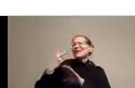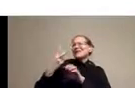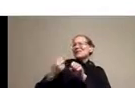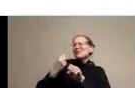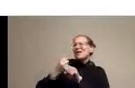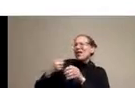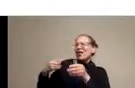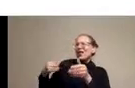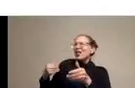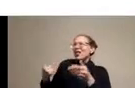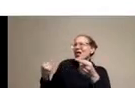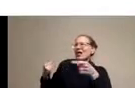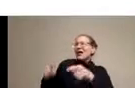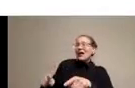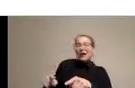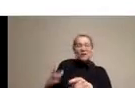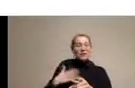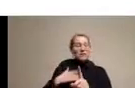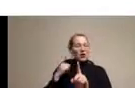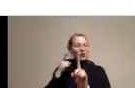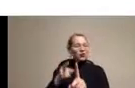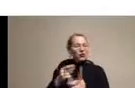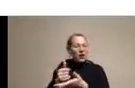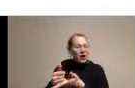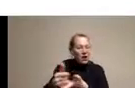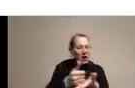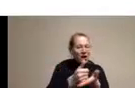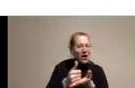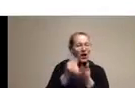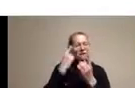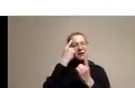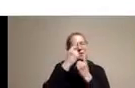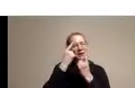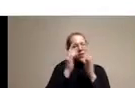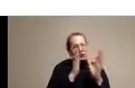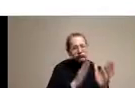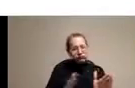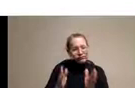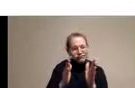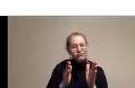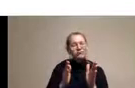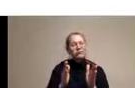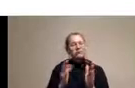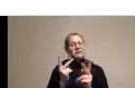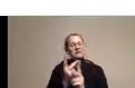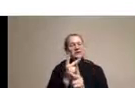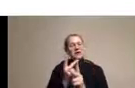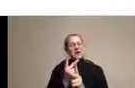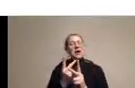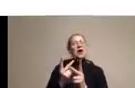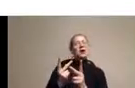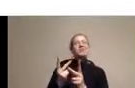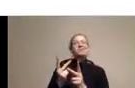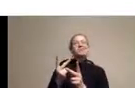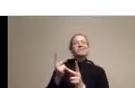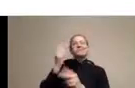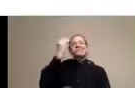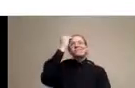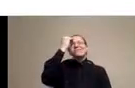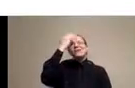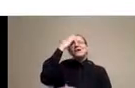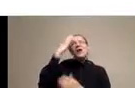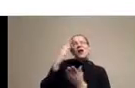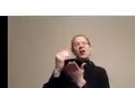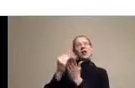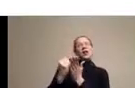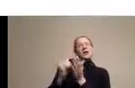goal here is to help us organize our thinking and to say, what is it that we can learn from COVID-19? So with that,